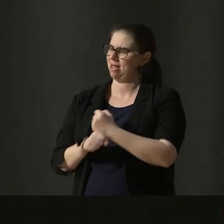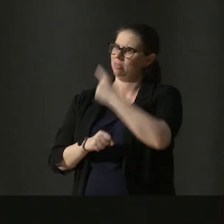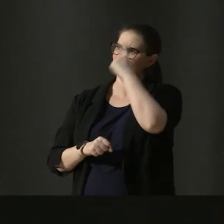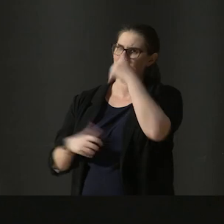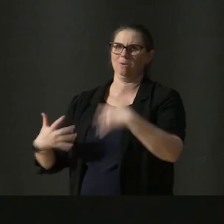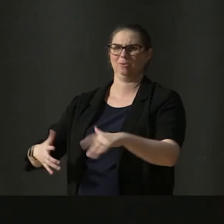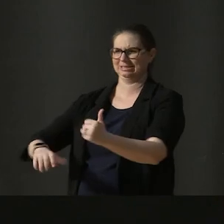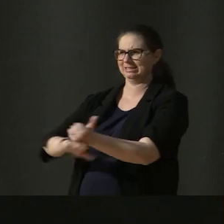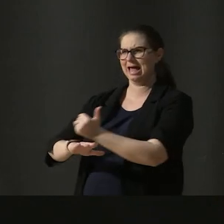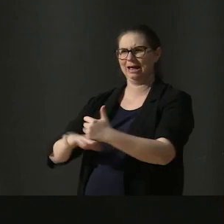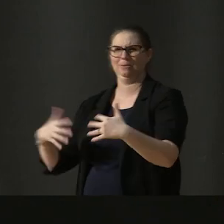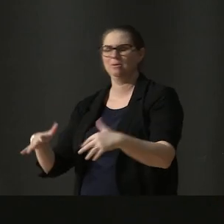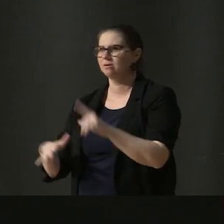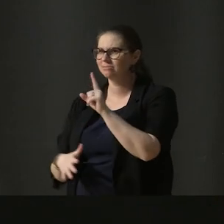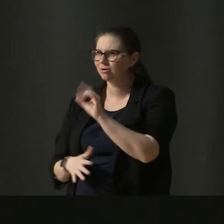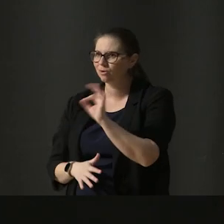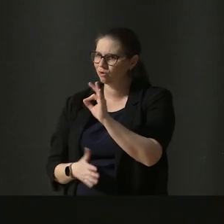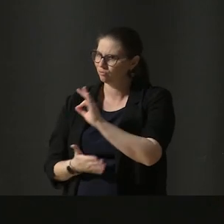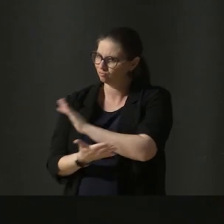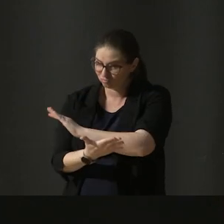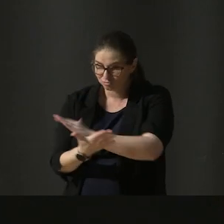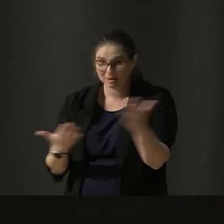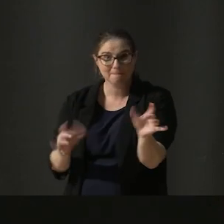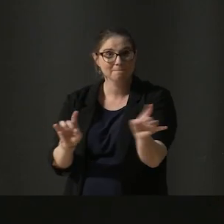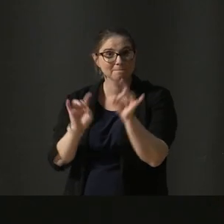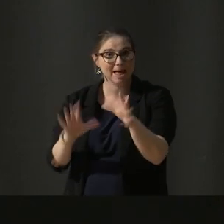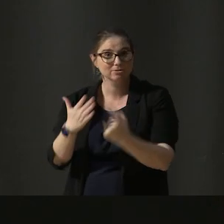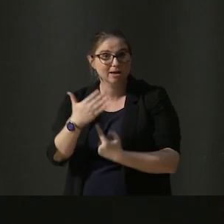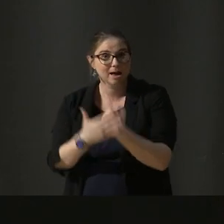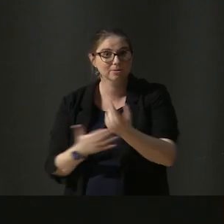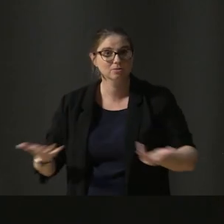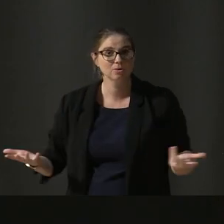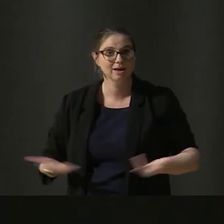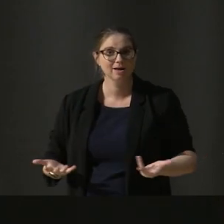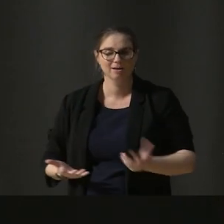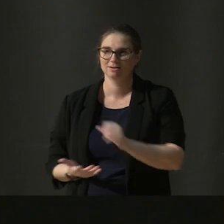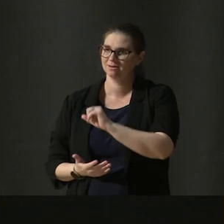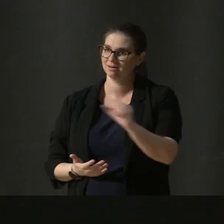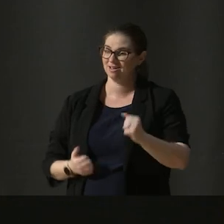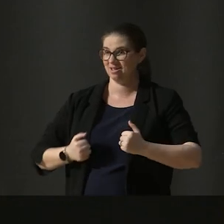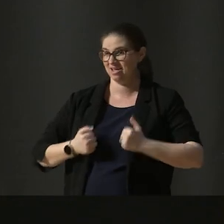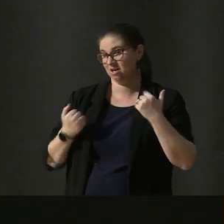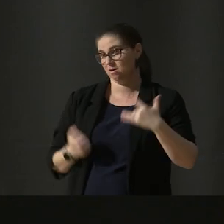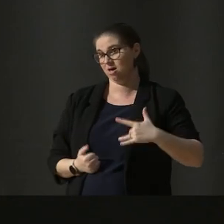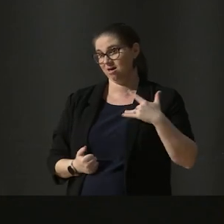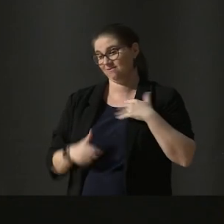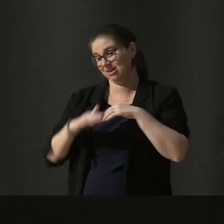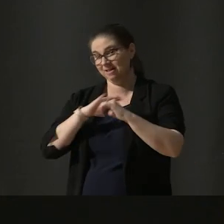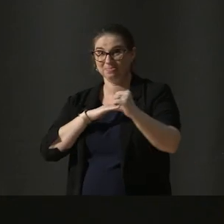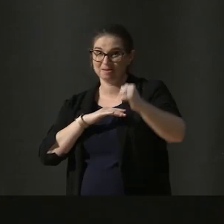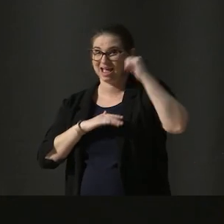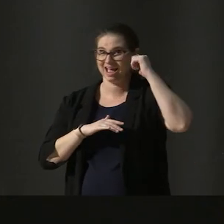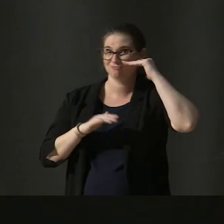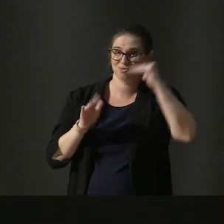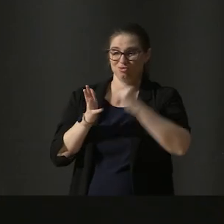deep down we understand that the real magic happens during the daily grind back in our private practice studios.